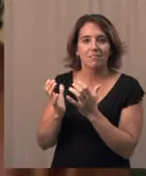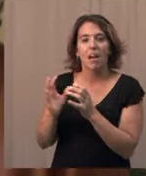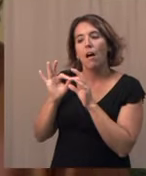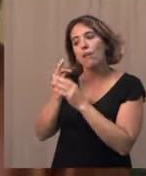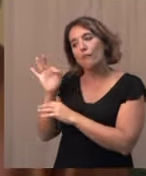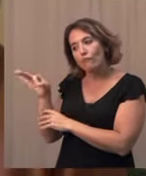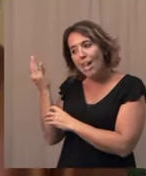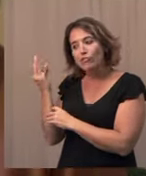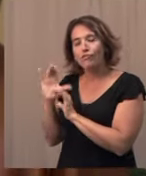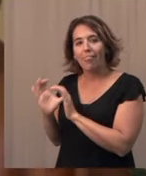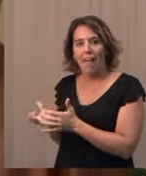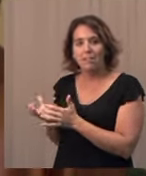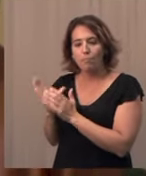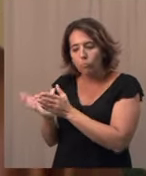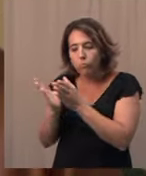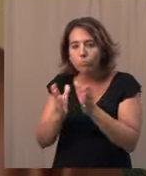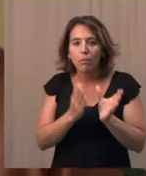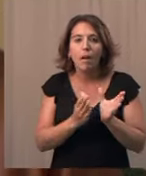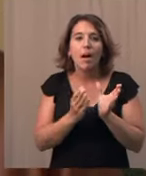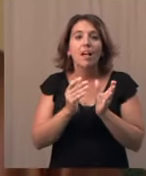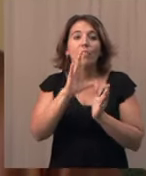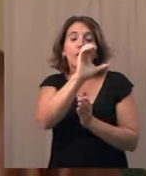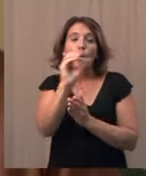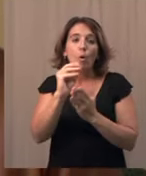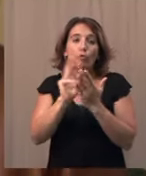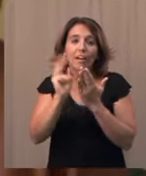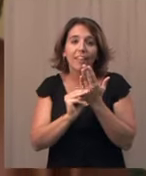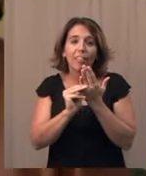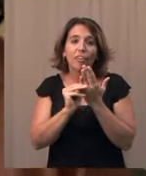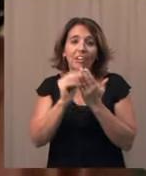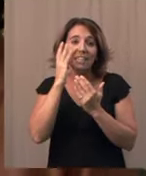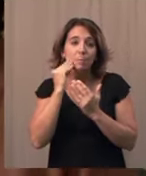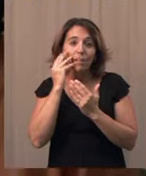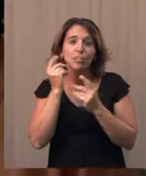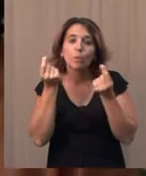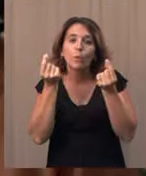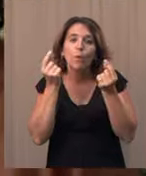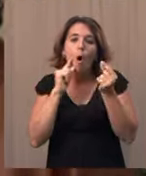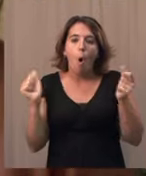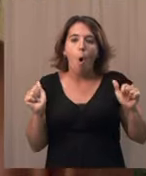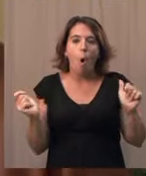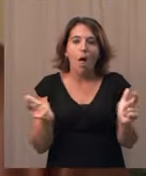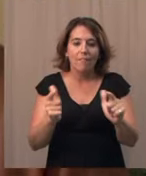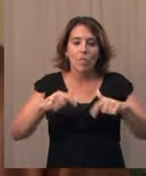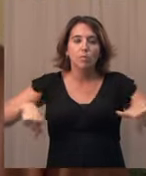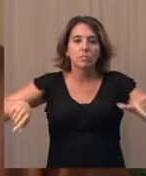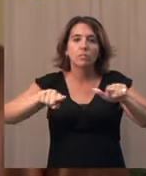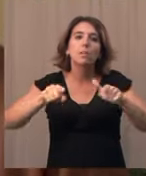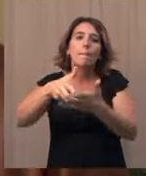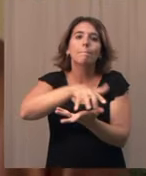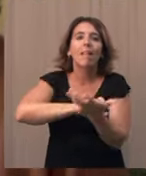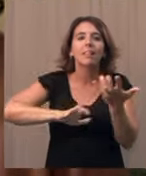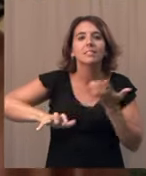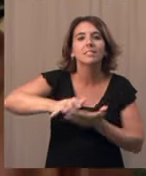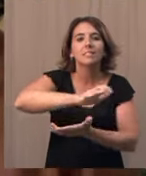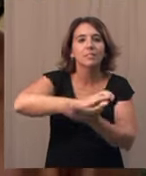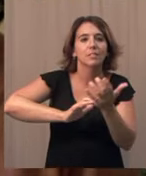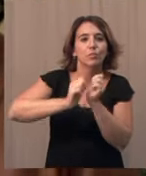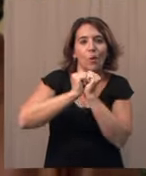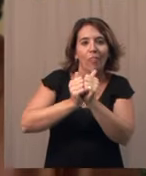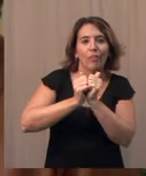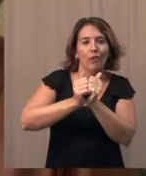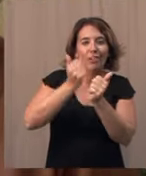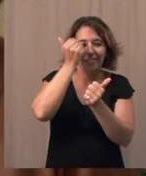-curricular experience blends these together. So, a student may go and listen to a world class